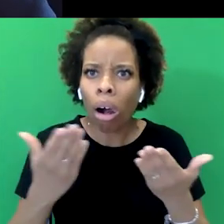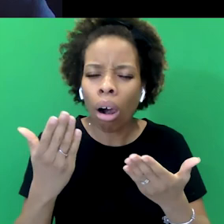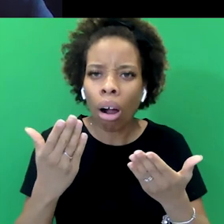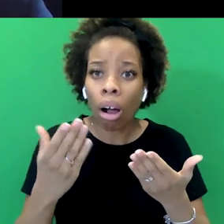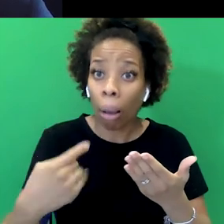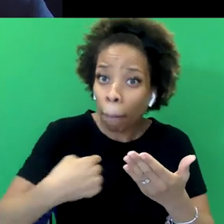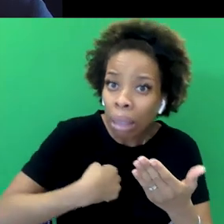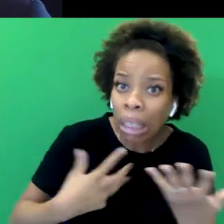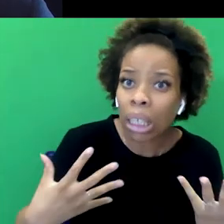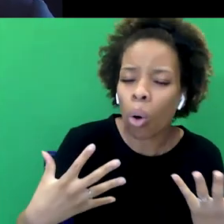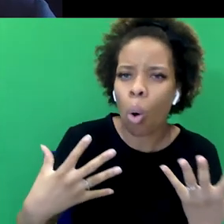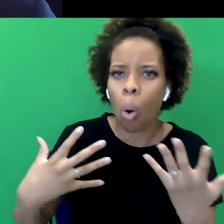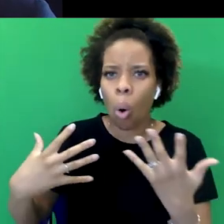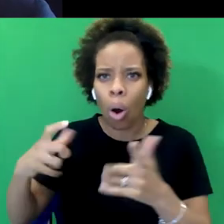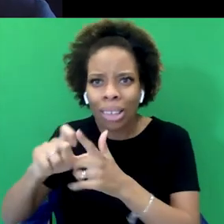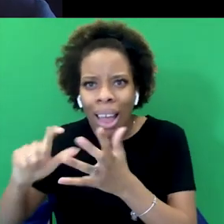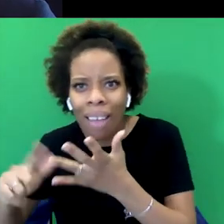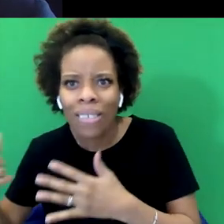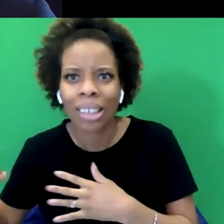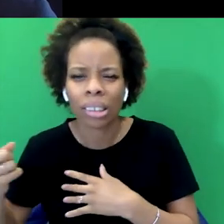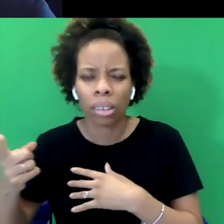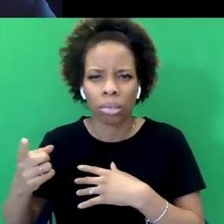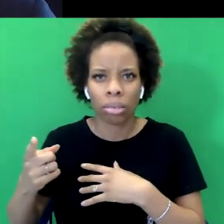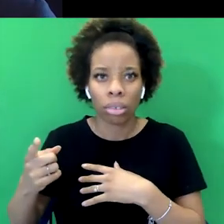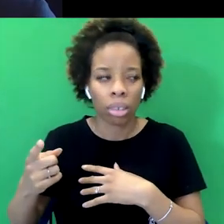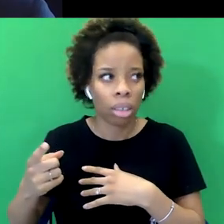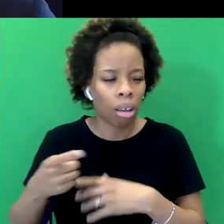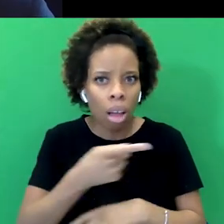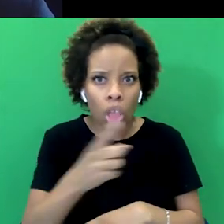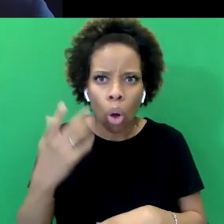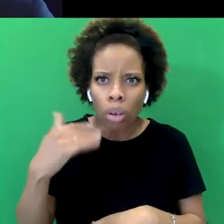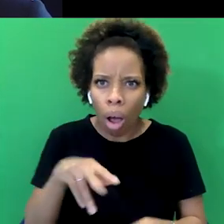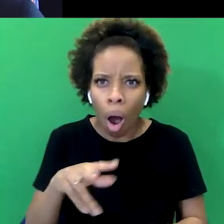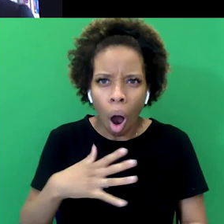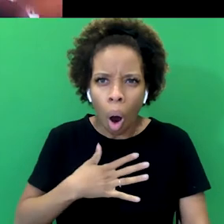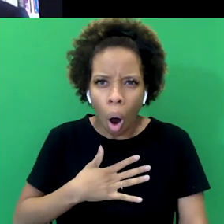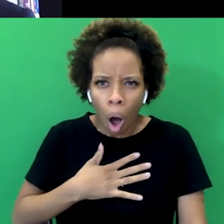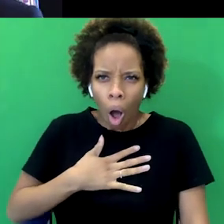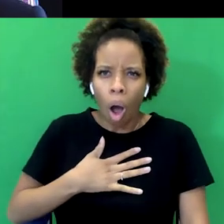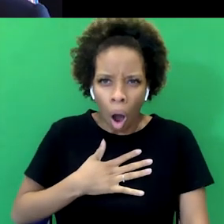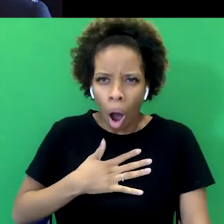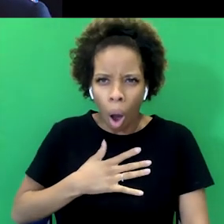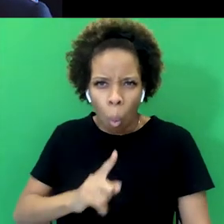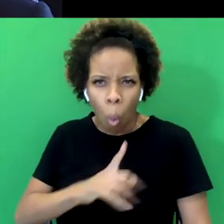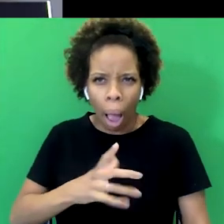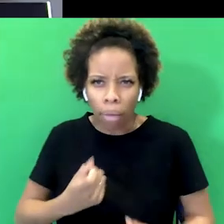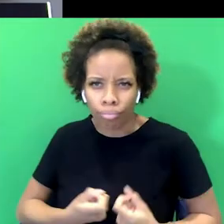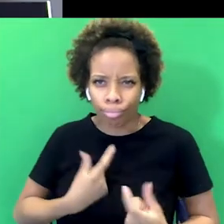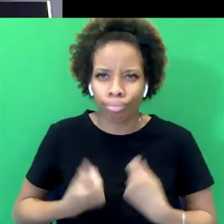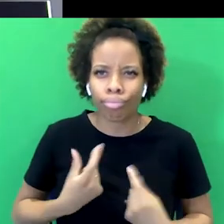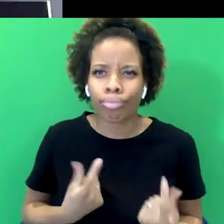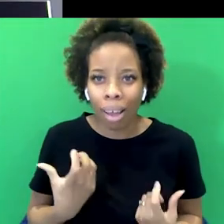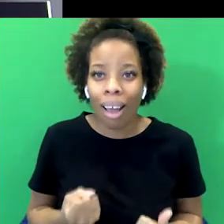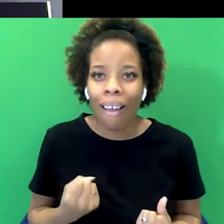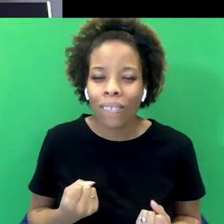way. And this triggers racist people. So it's this double thing. Not only is empire about race already, but now the